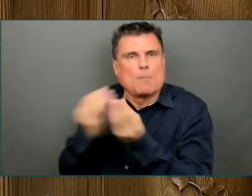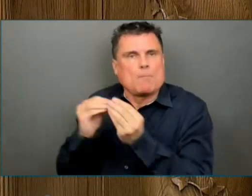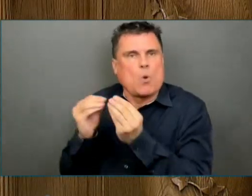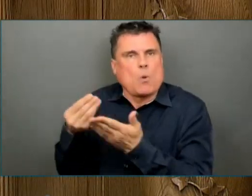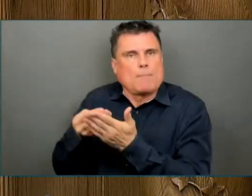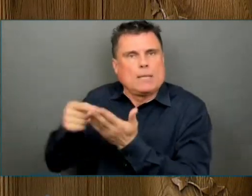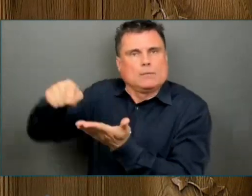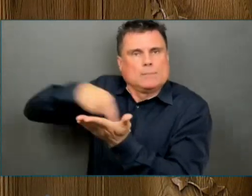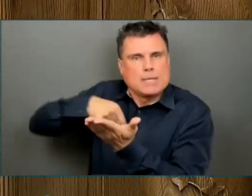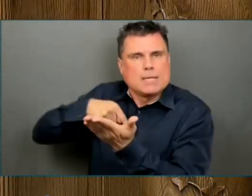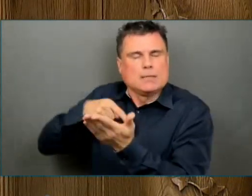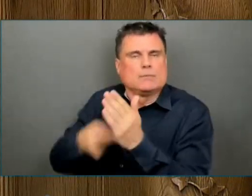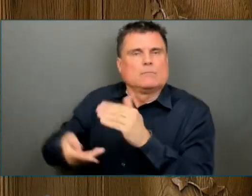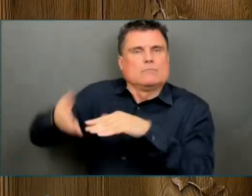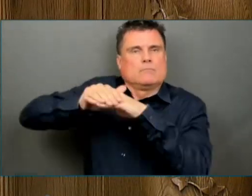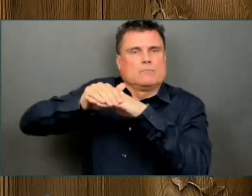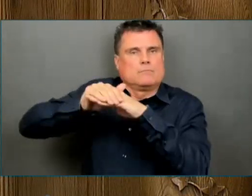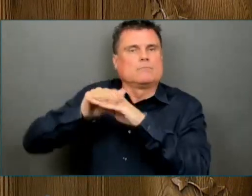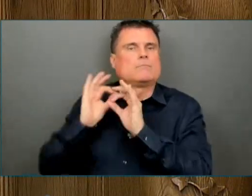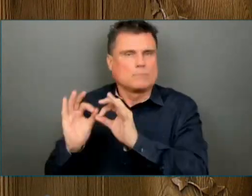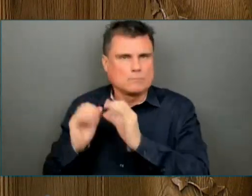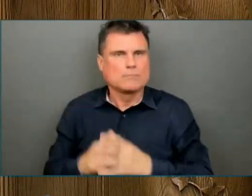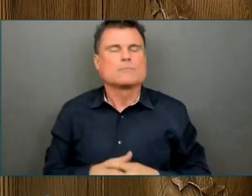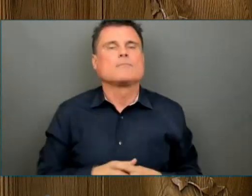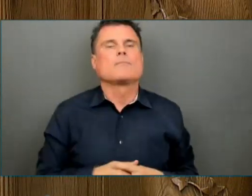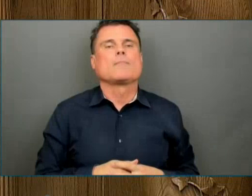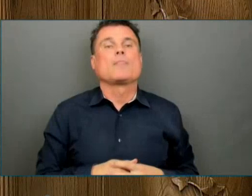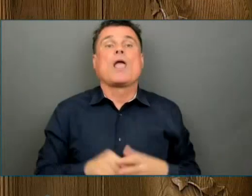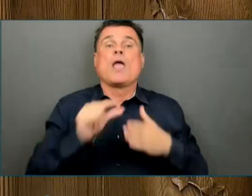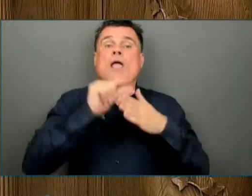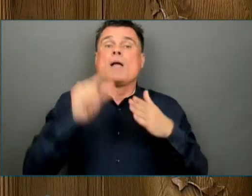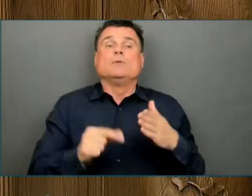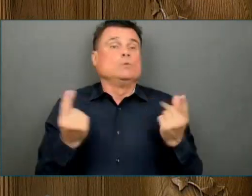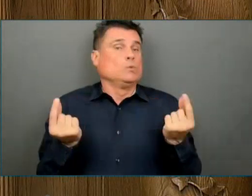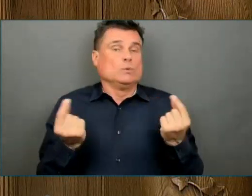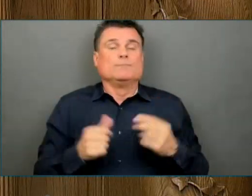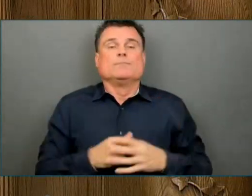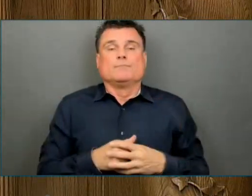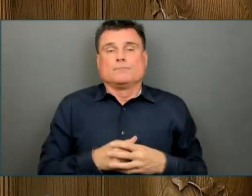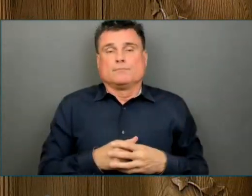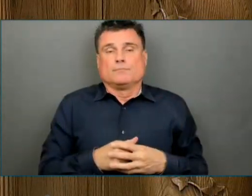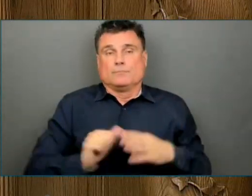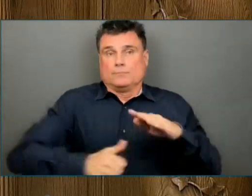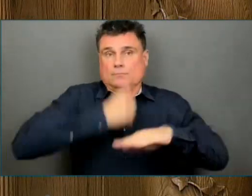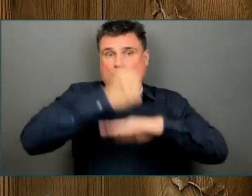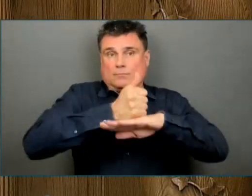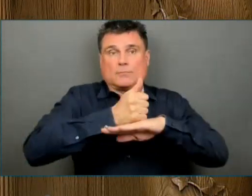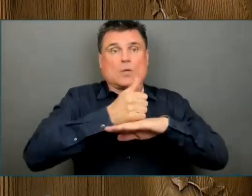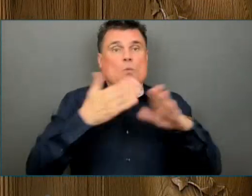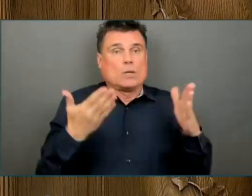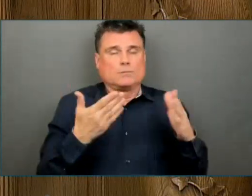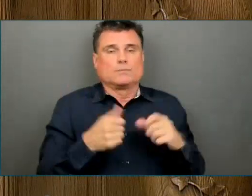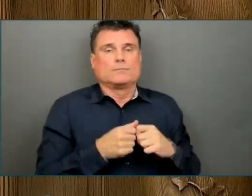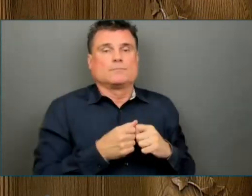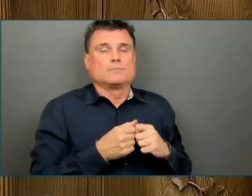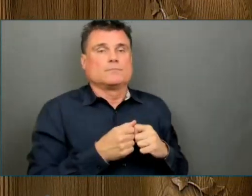permanent the largest-ever increase to income and disability assistance rates, and the first-ever increase to the senior supplement.